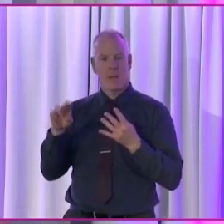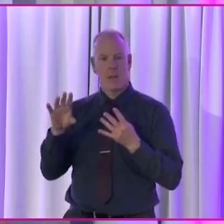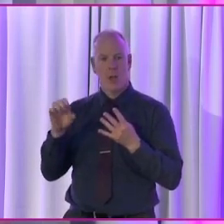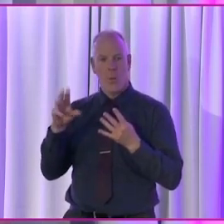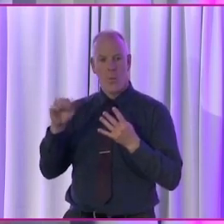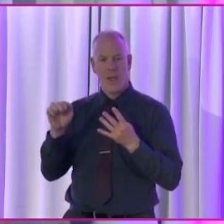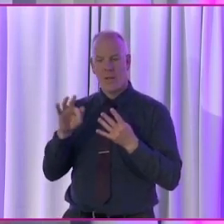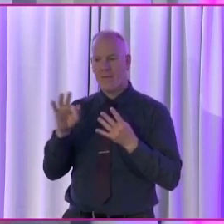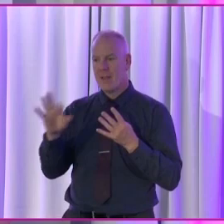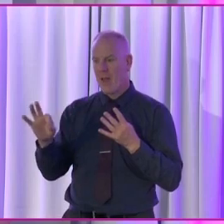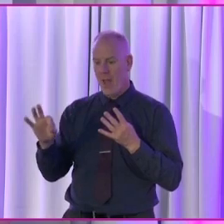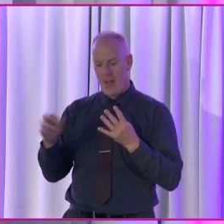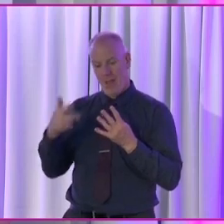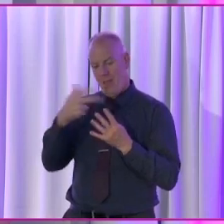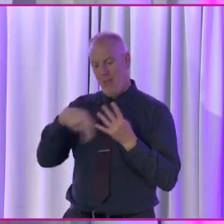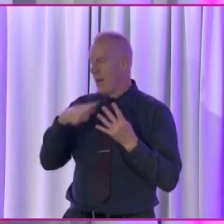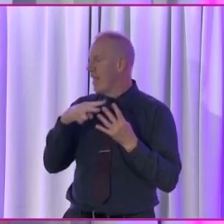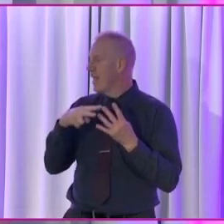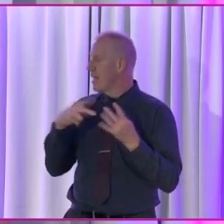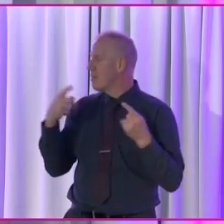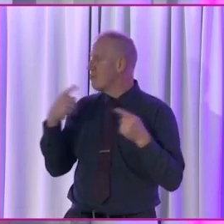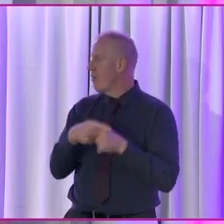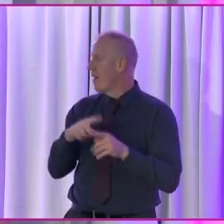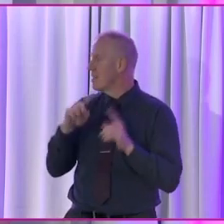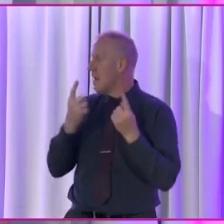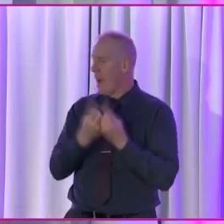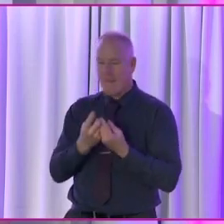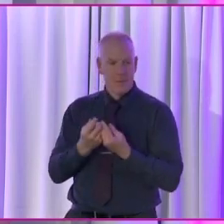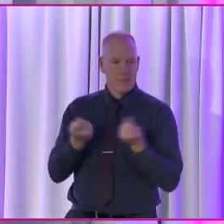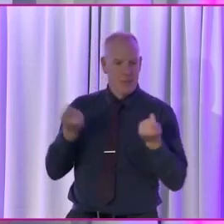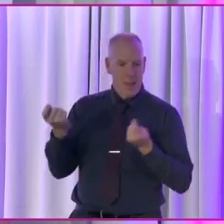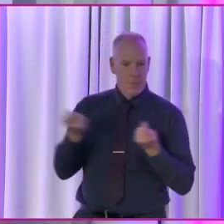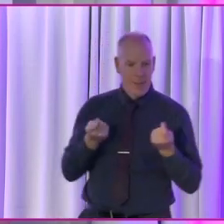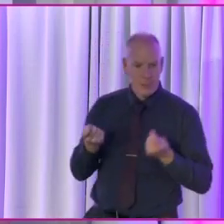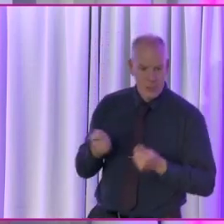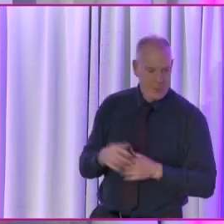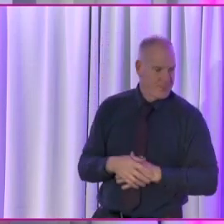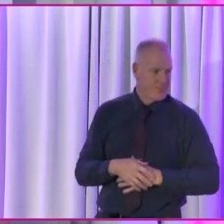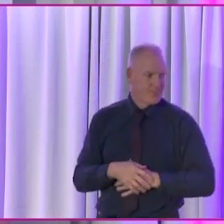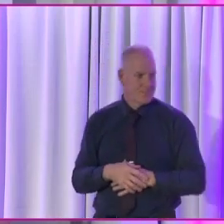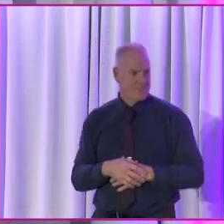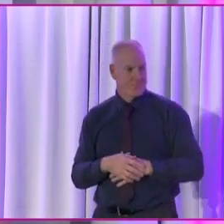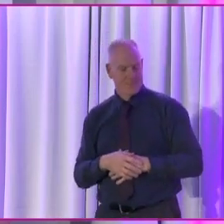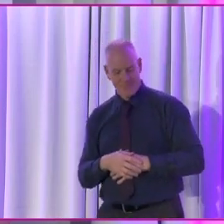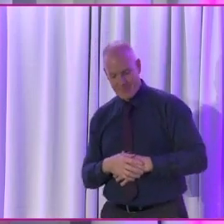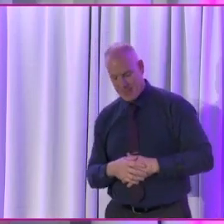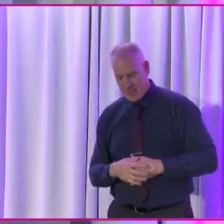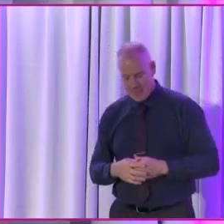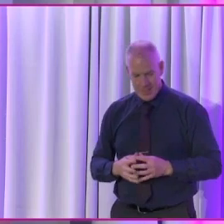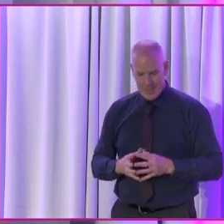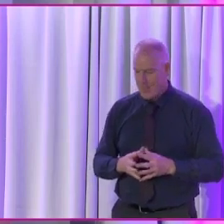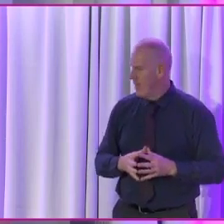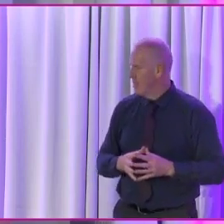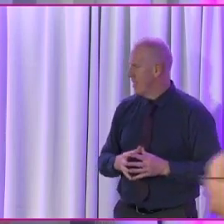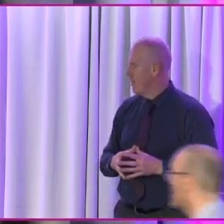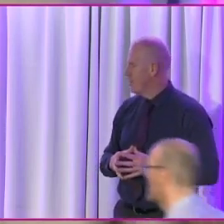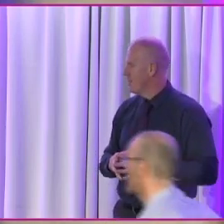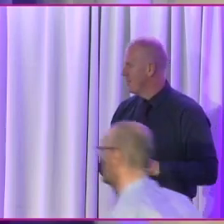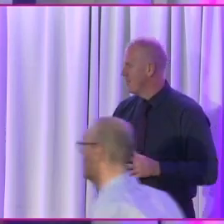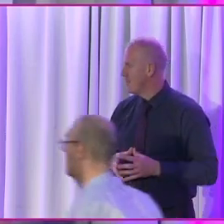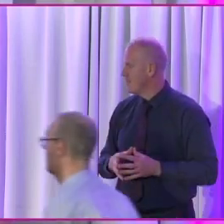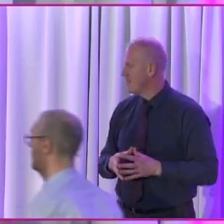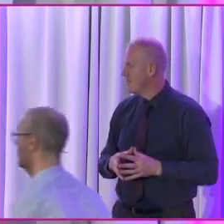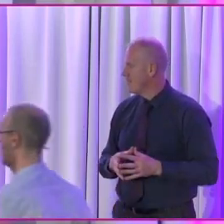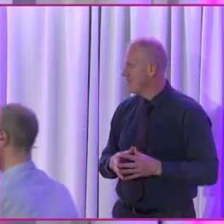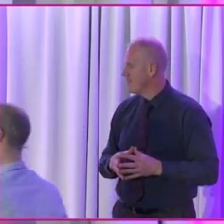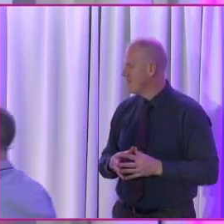true bipartisanship or cross-party collaboration we hope in this session. Tri-partisan. Tri-partisan. Thank you very